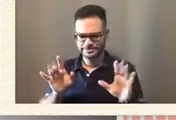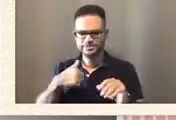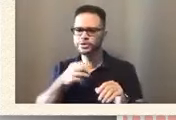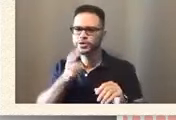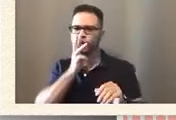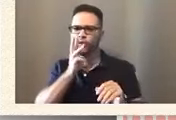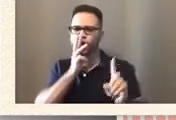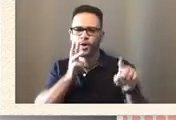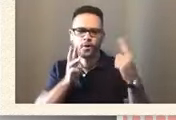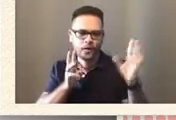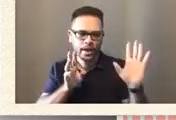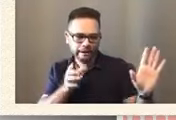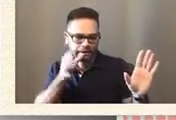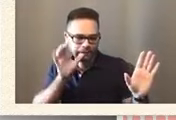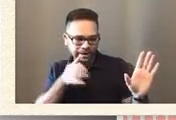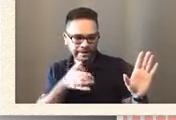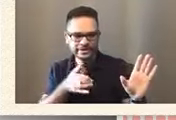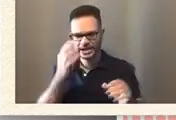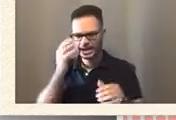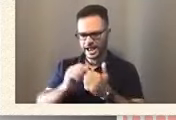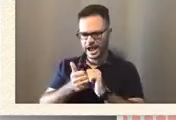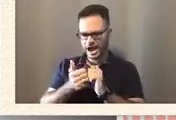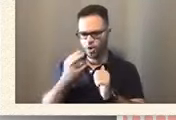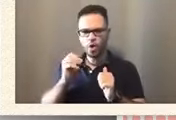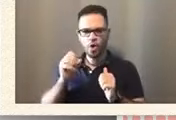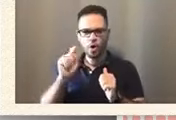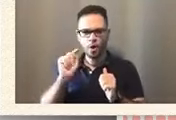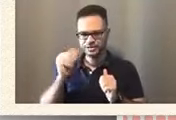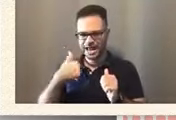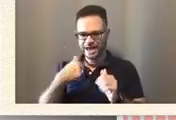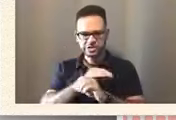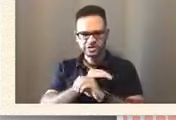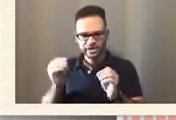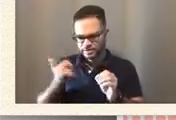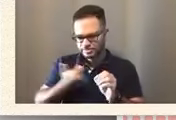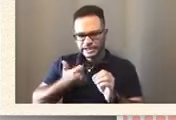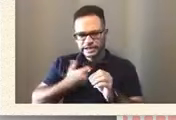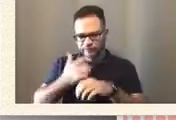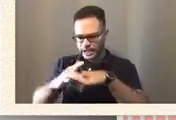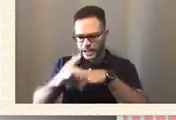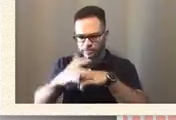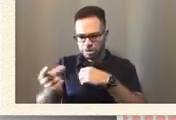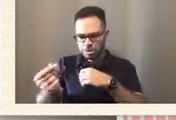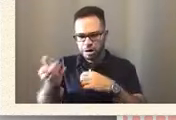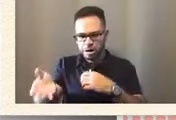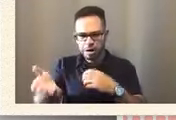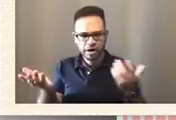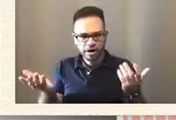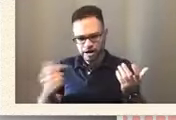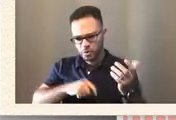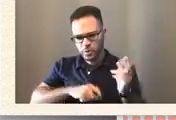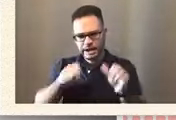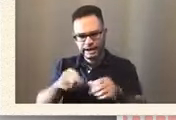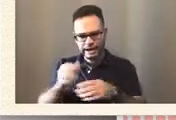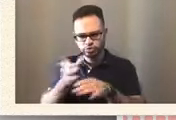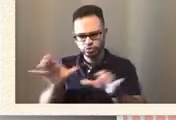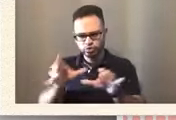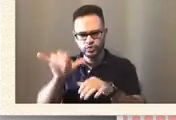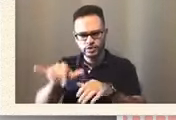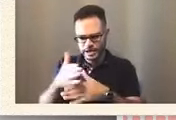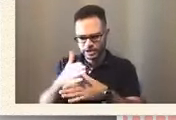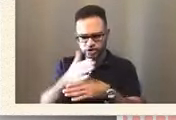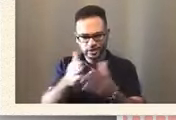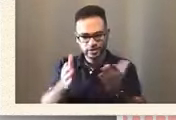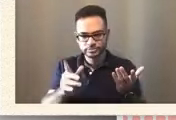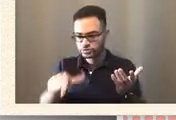host and not even have any of that stuff right at my fingertips? You can do that. about the thing. You don't have to prepare, no cleanup.